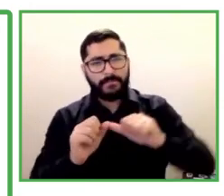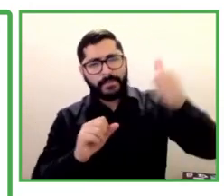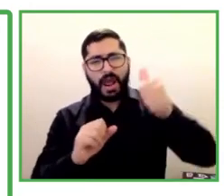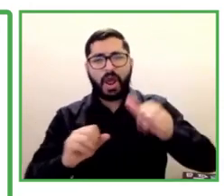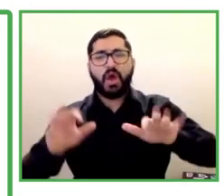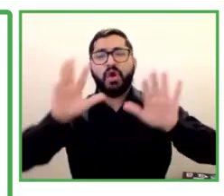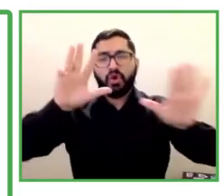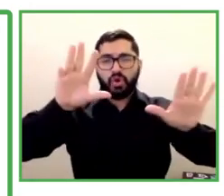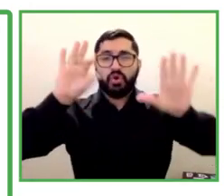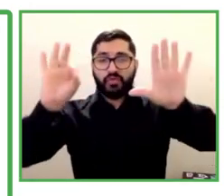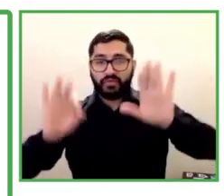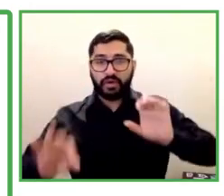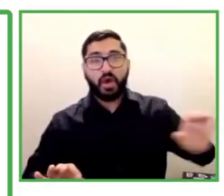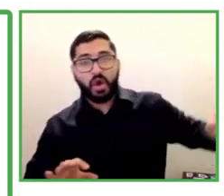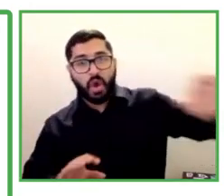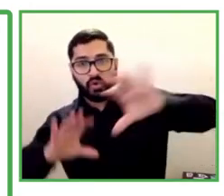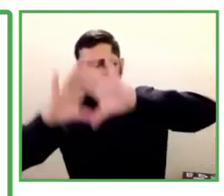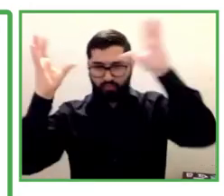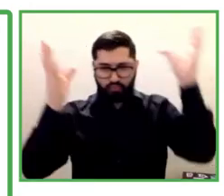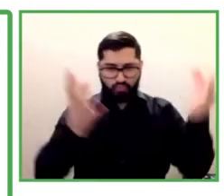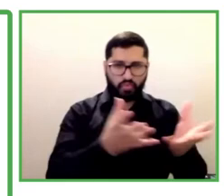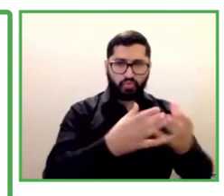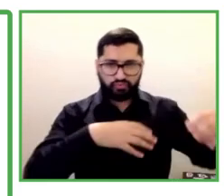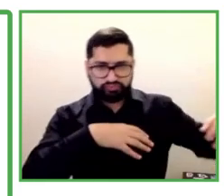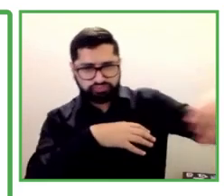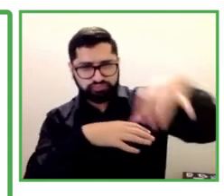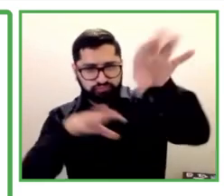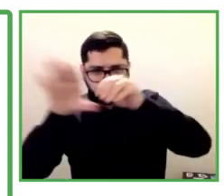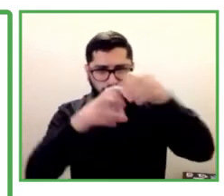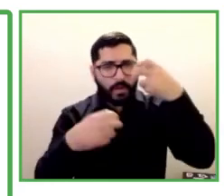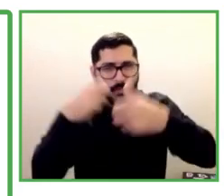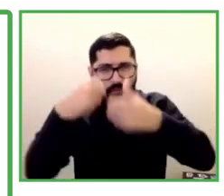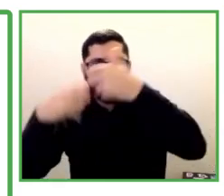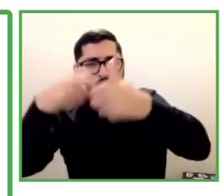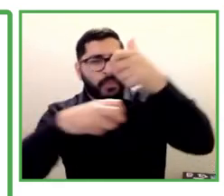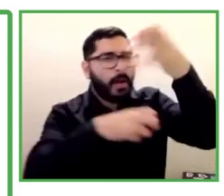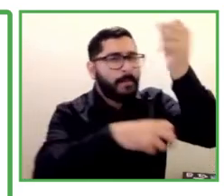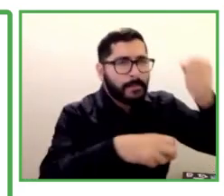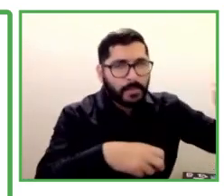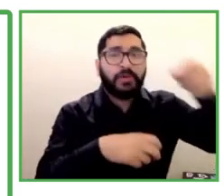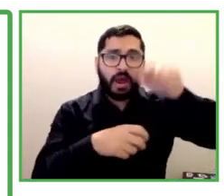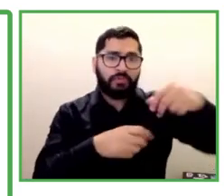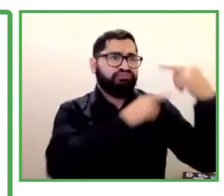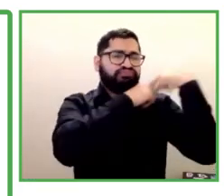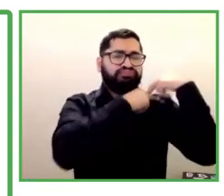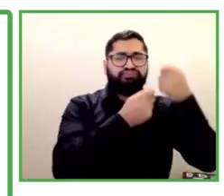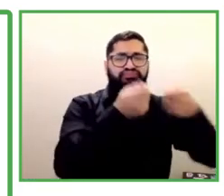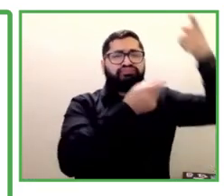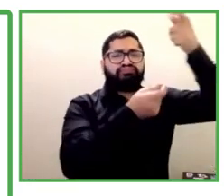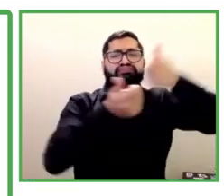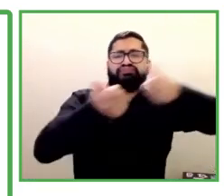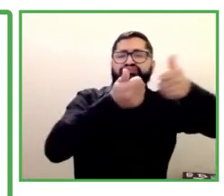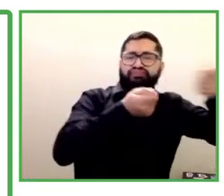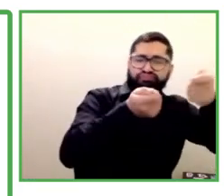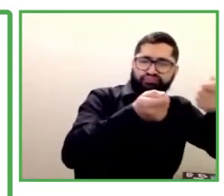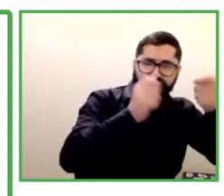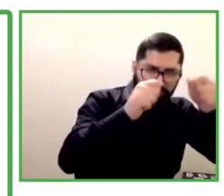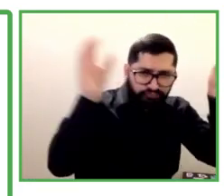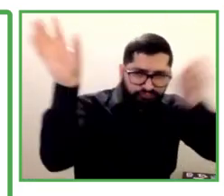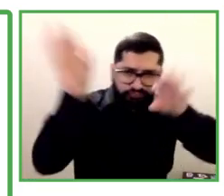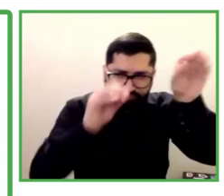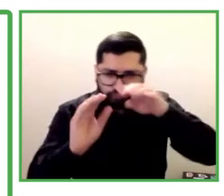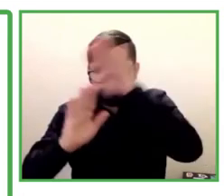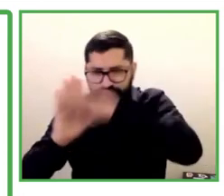We map roles, we do audit accessibility, sign language workshops, sign help them to make the recruitment